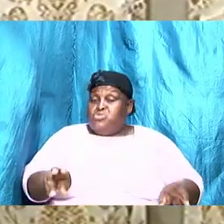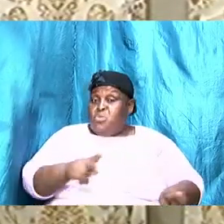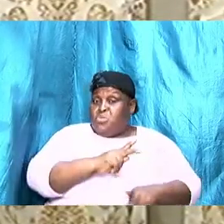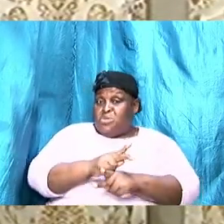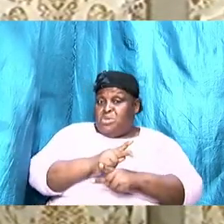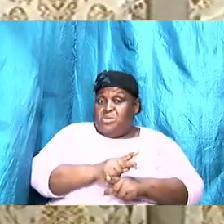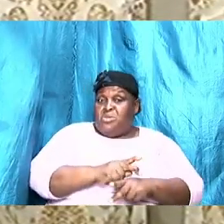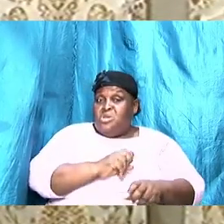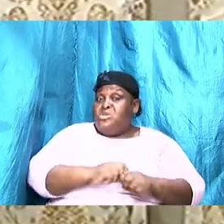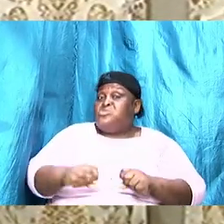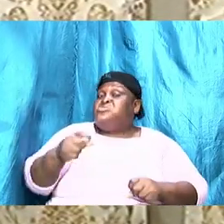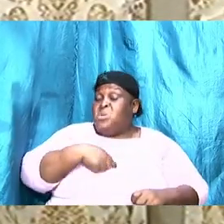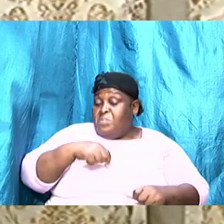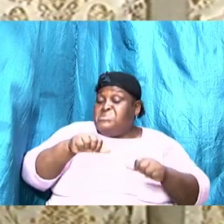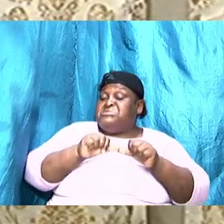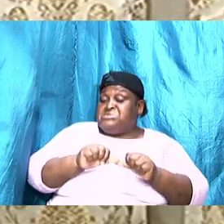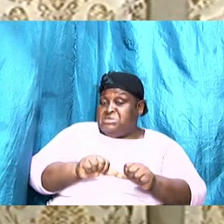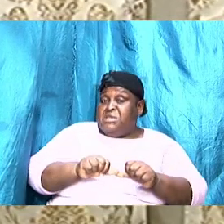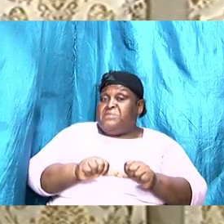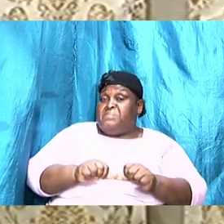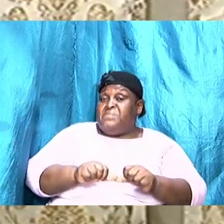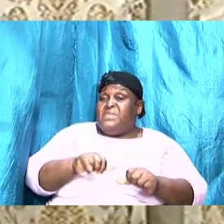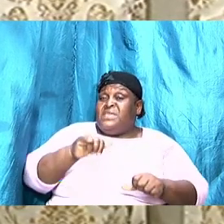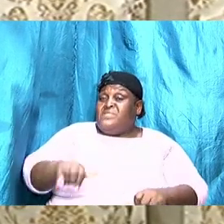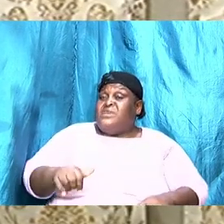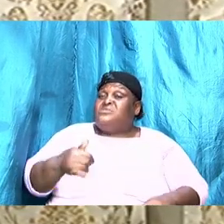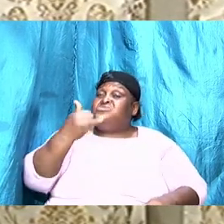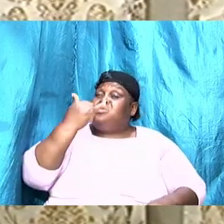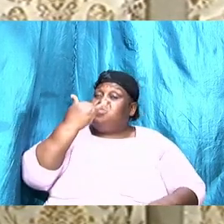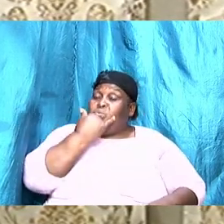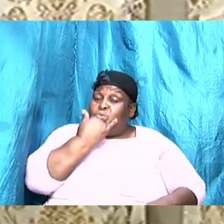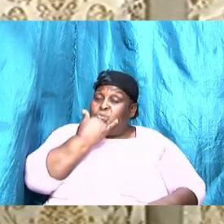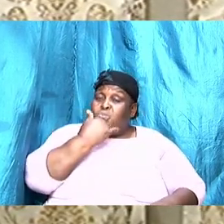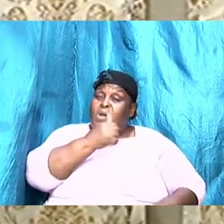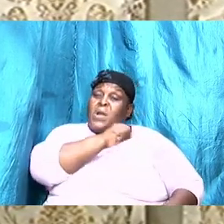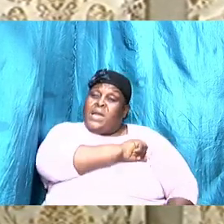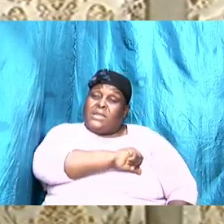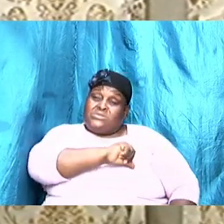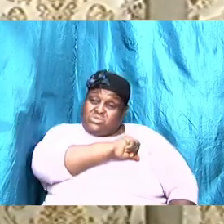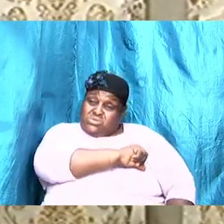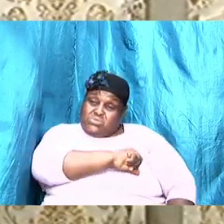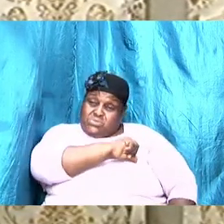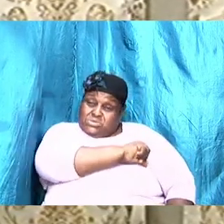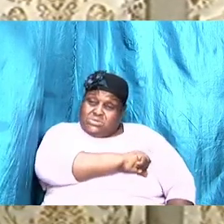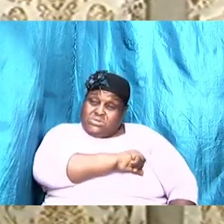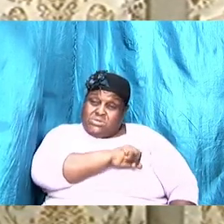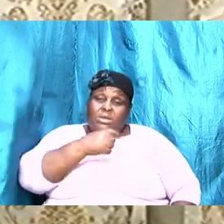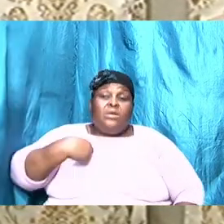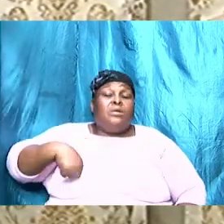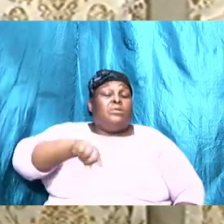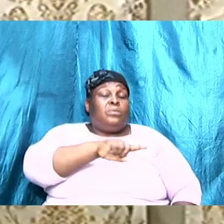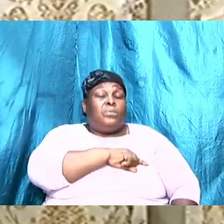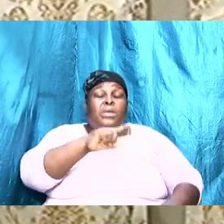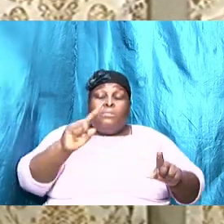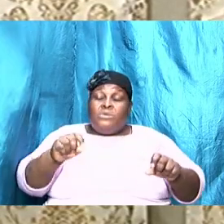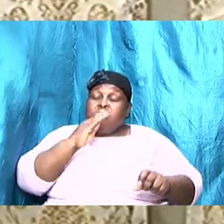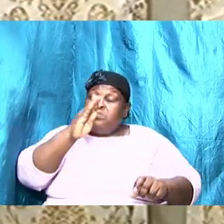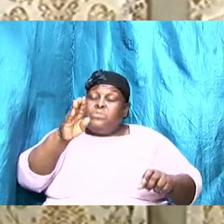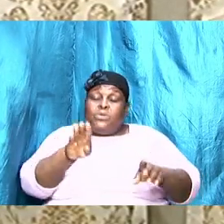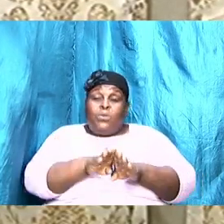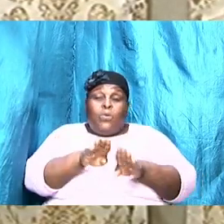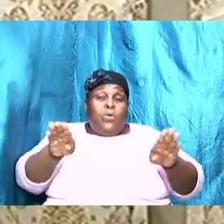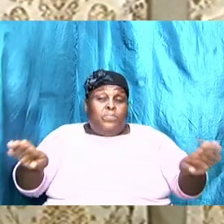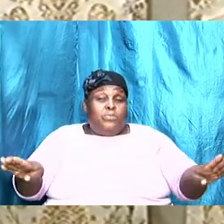somestay. That is a wrong approach. And we must be open to